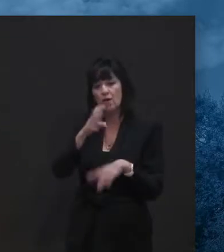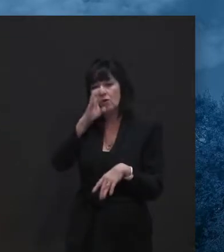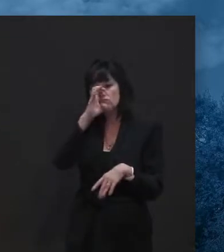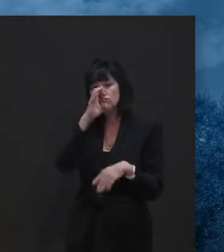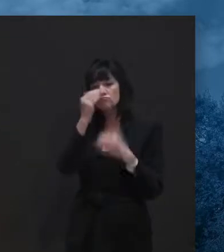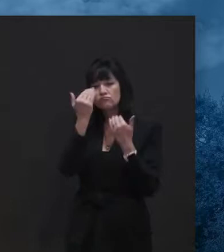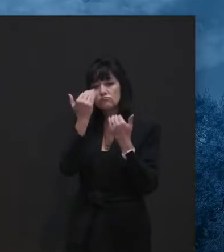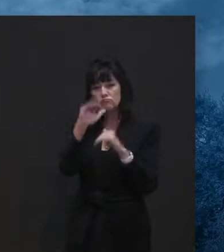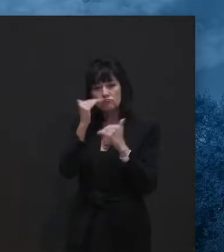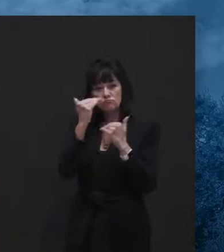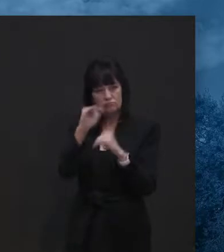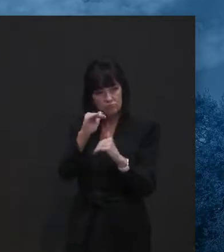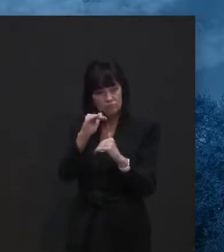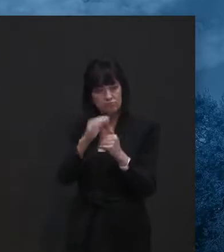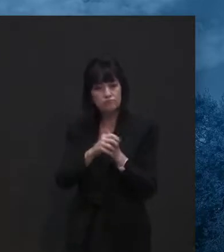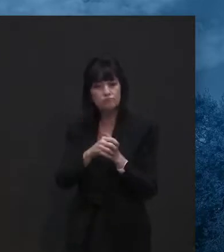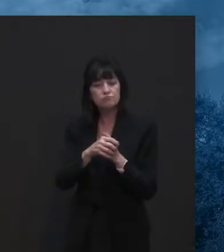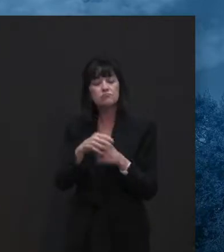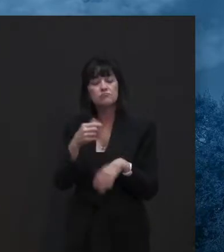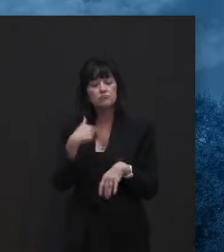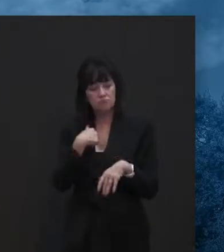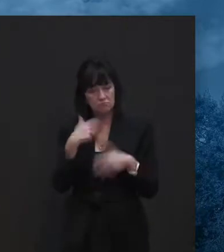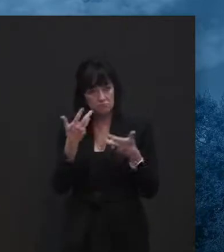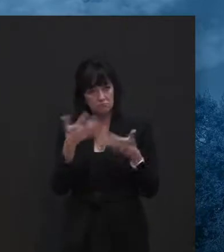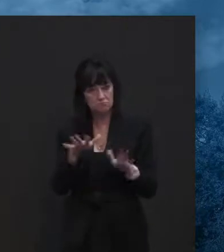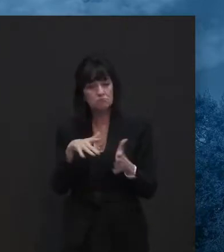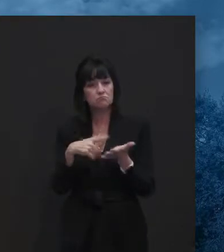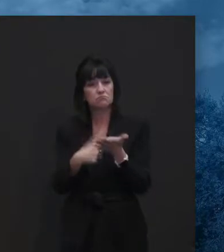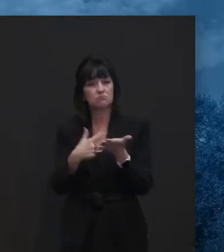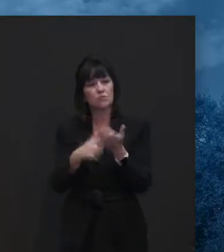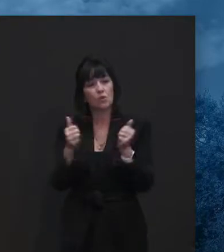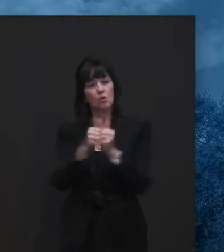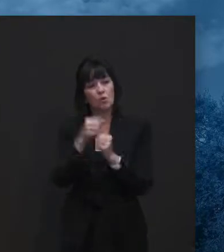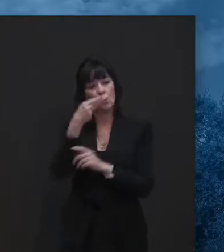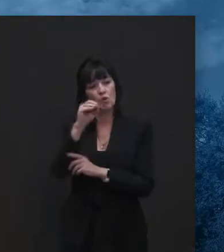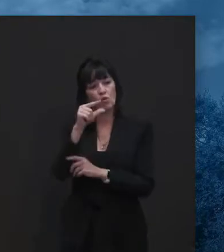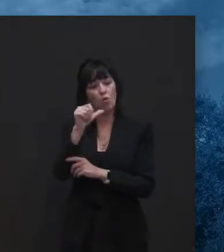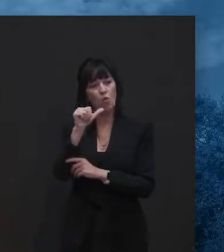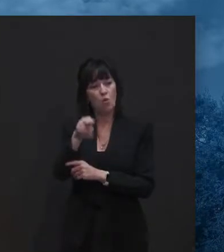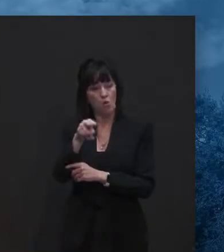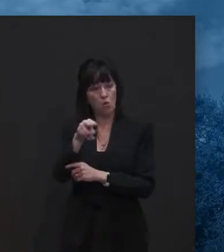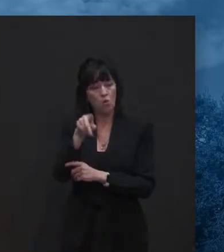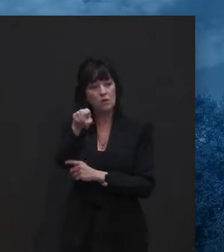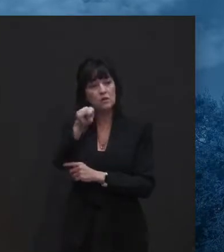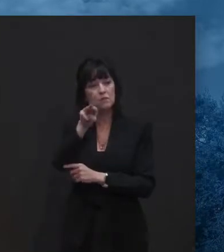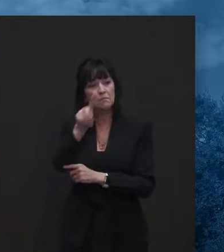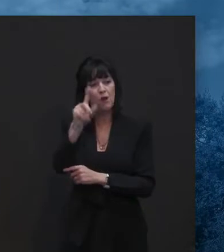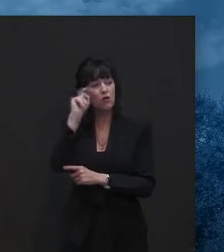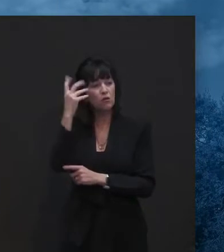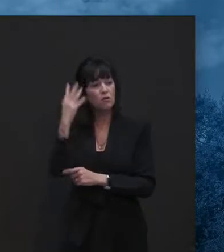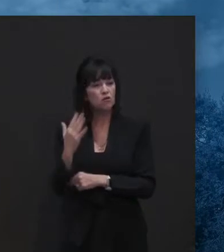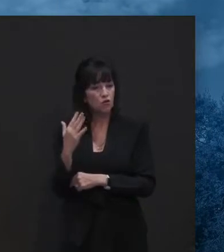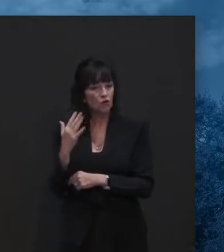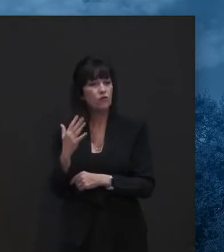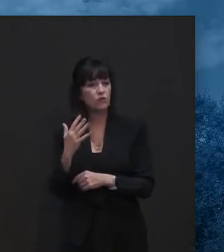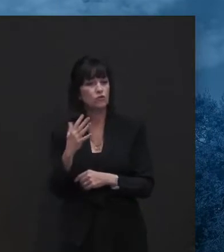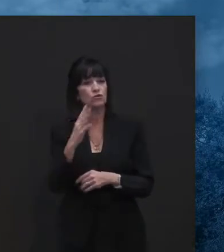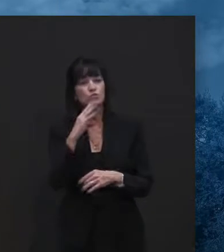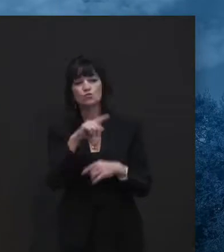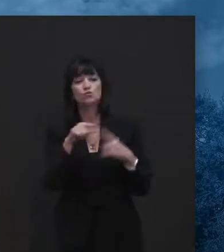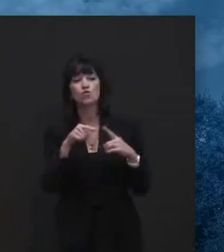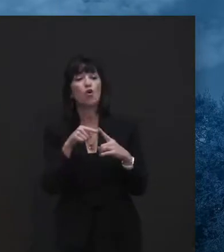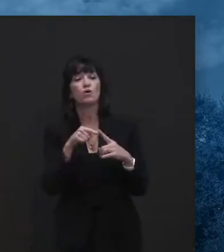I have had conversations with governor Hogan, uh, about, uh, our conversations around higher ed,